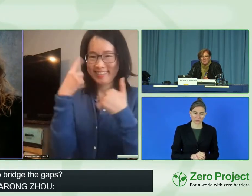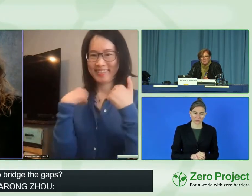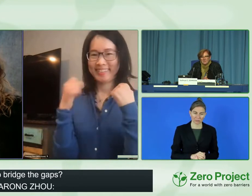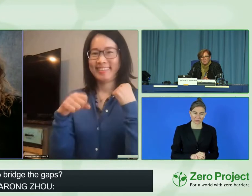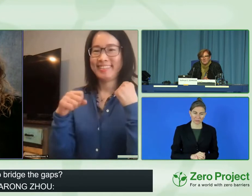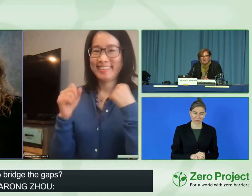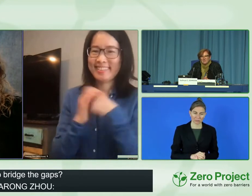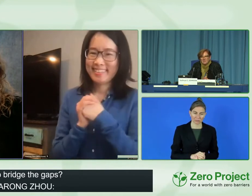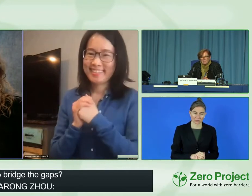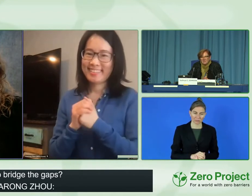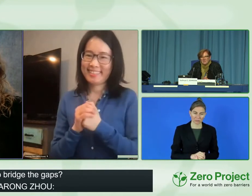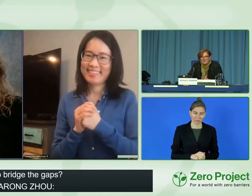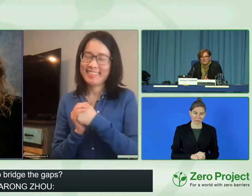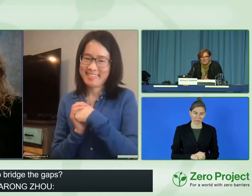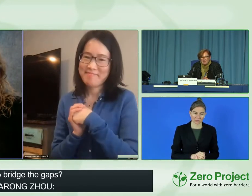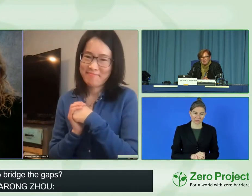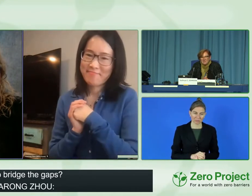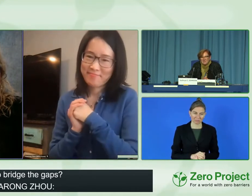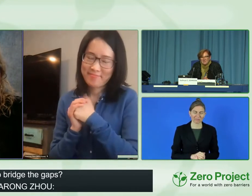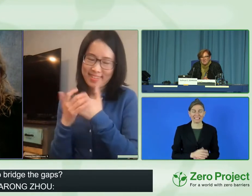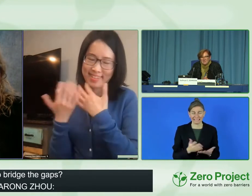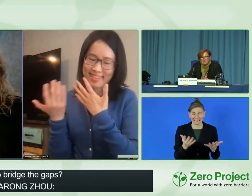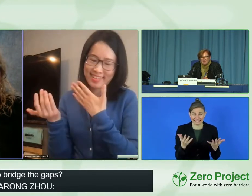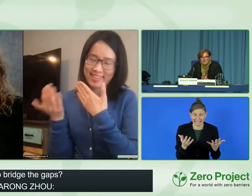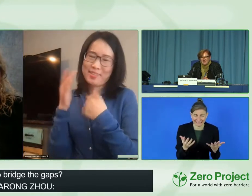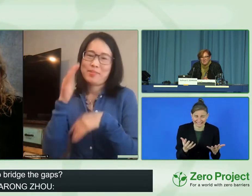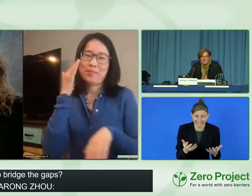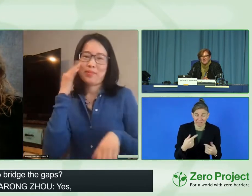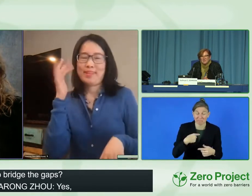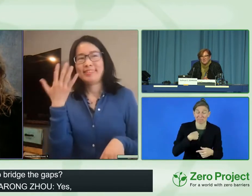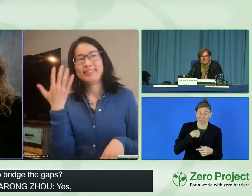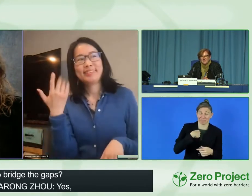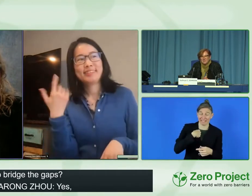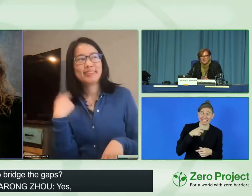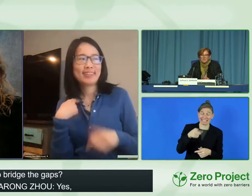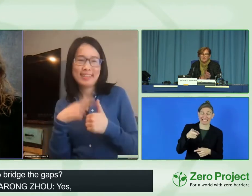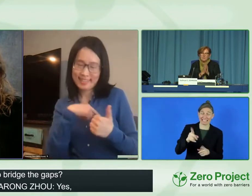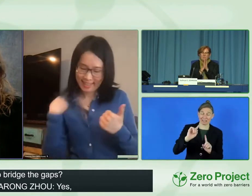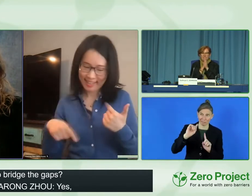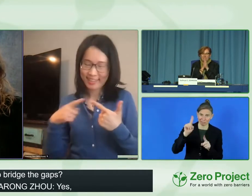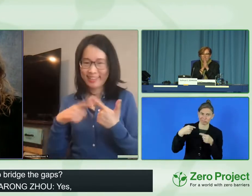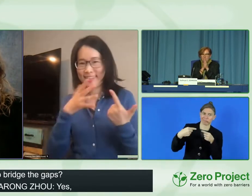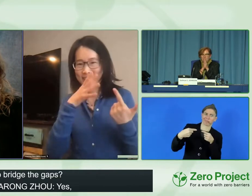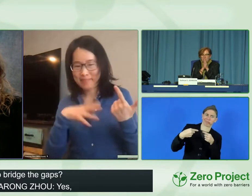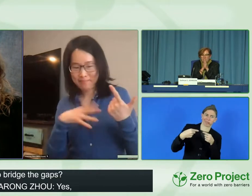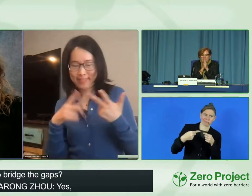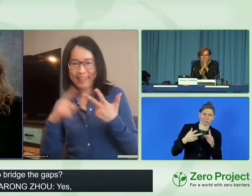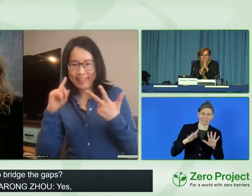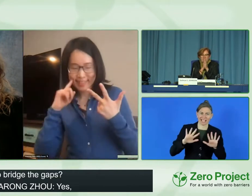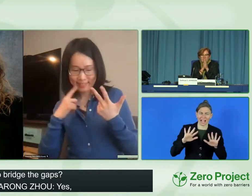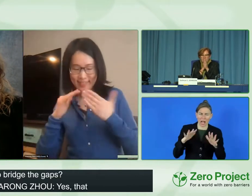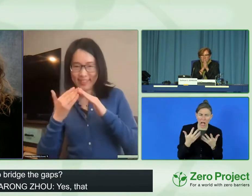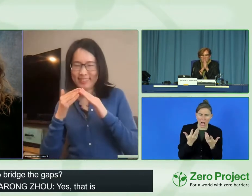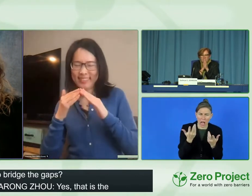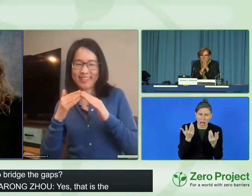Yeah, that's the big challenge for me to think of what changes exactly need to happen.